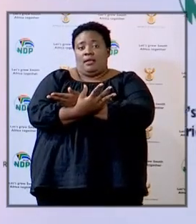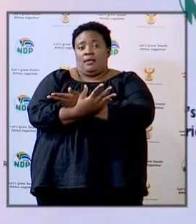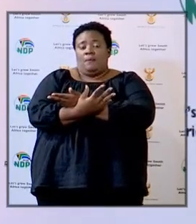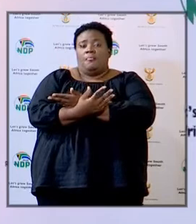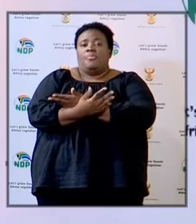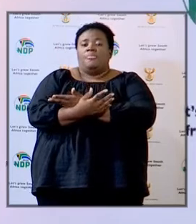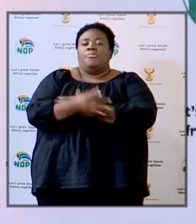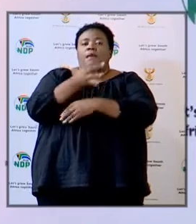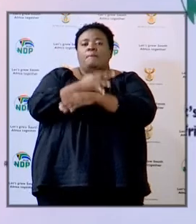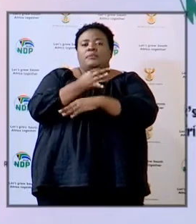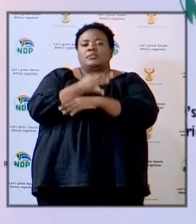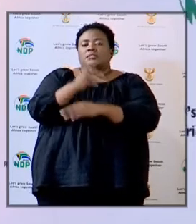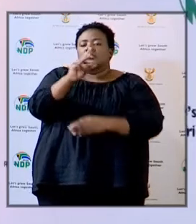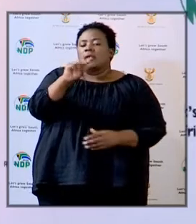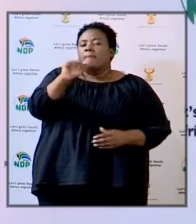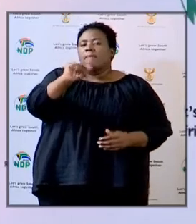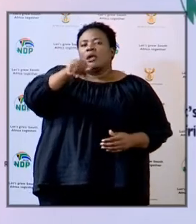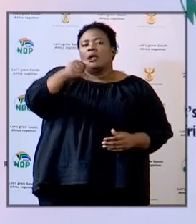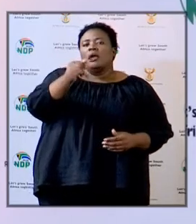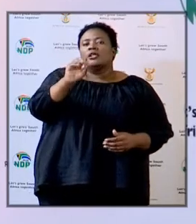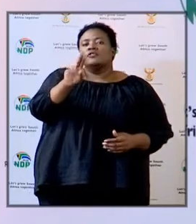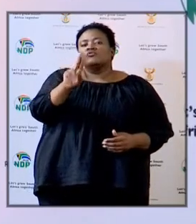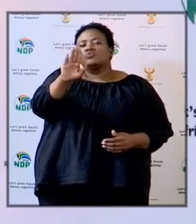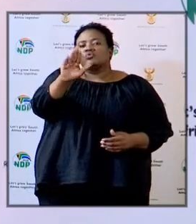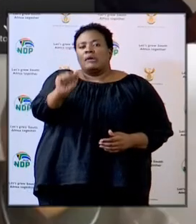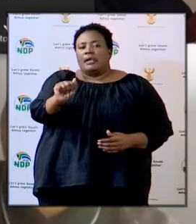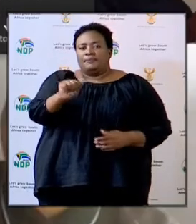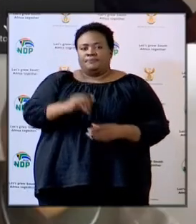Mr. Majuba you can go ahead